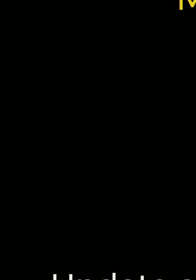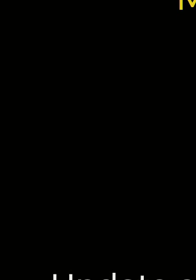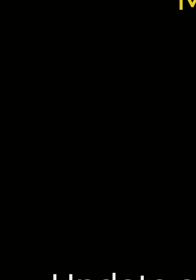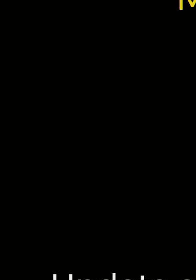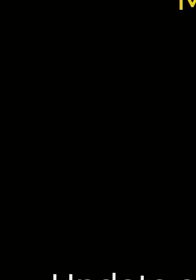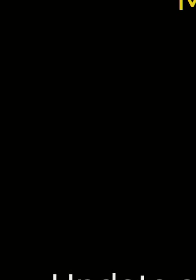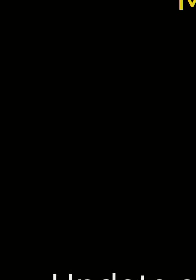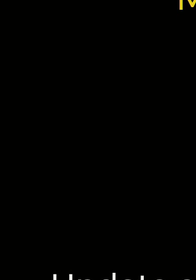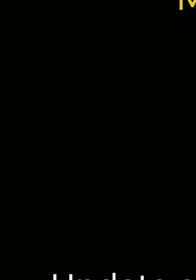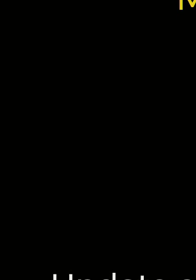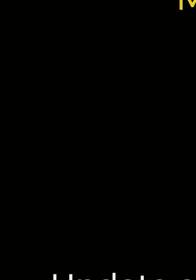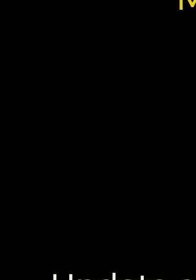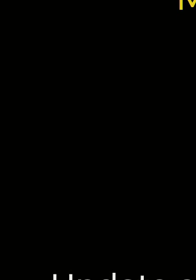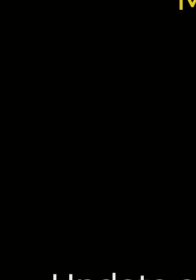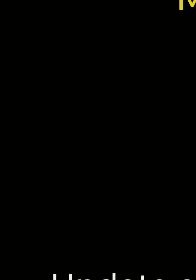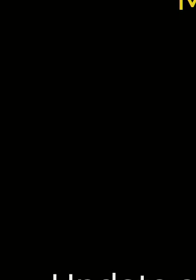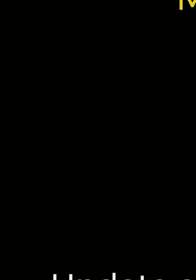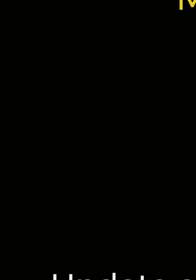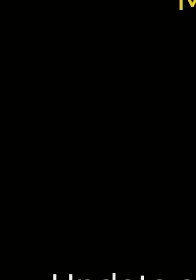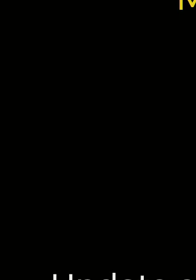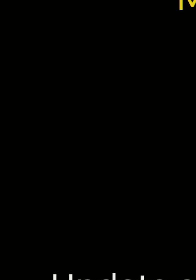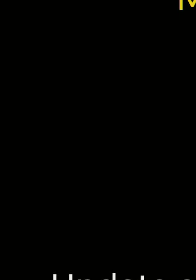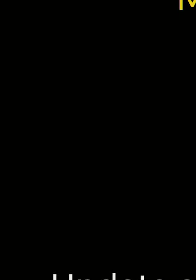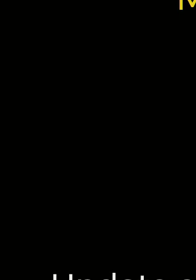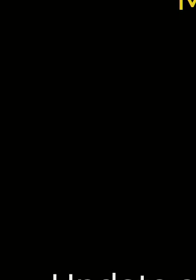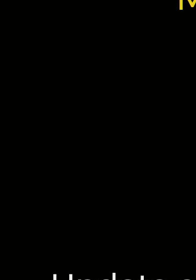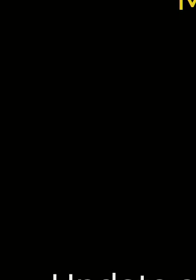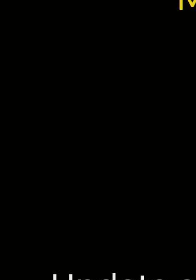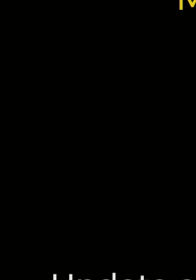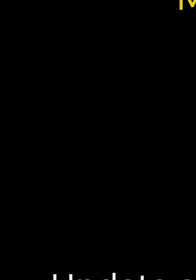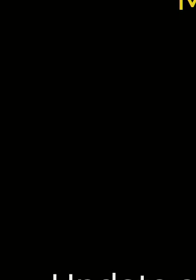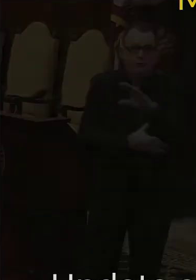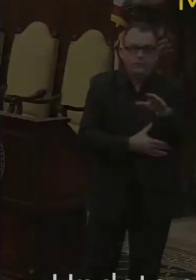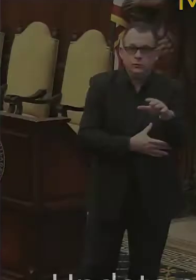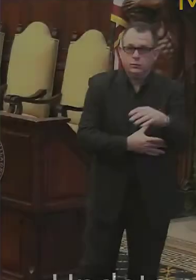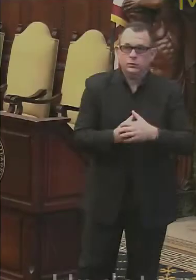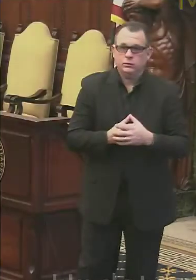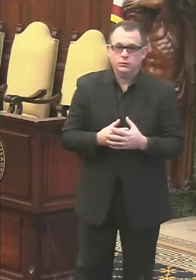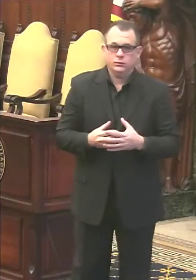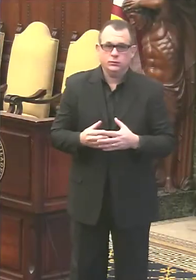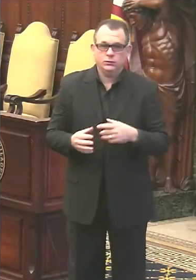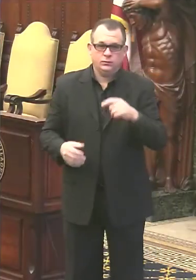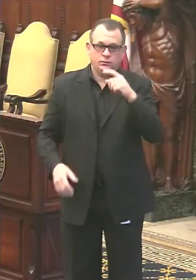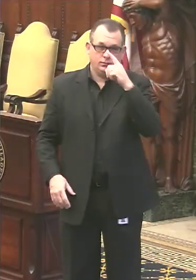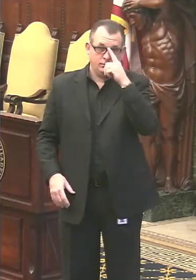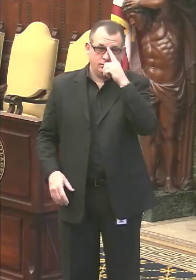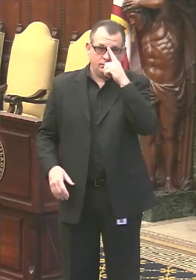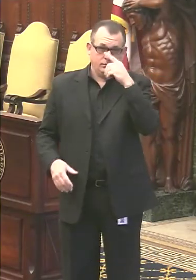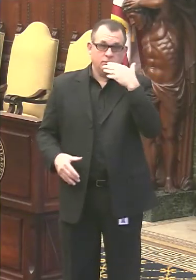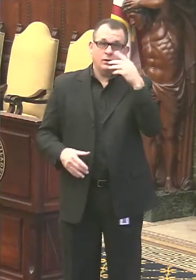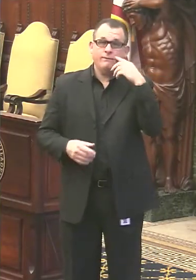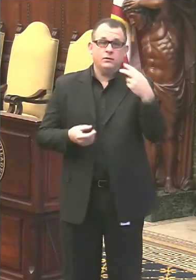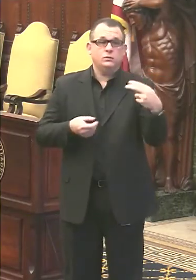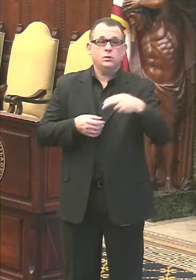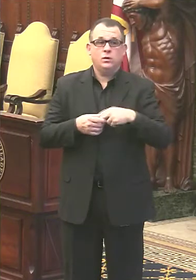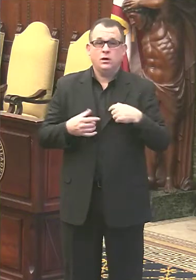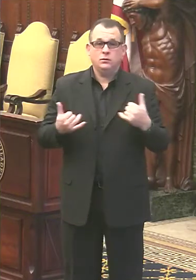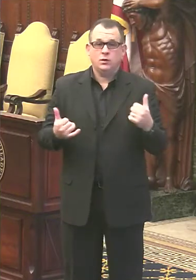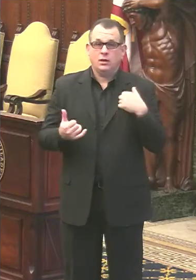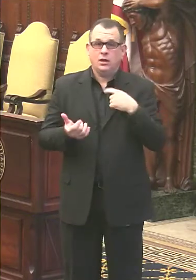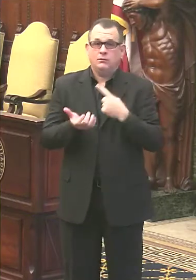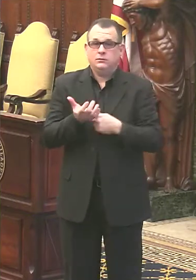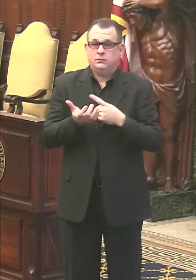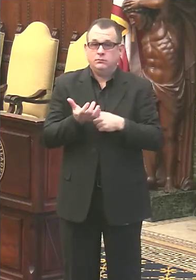Okay, I think we're all set. Good afternoon. Thank you for joining our briefing on the city of Philadelphia's